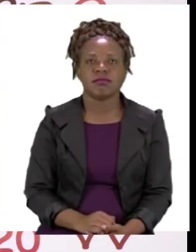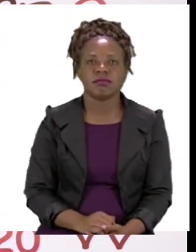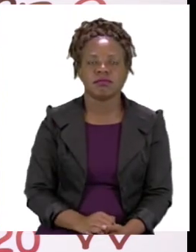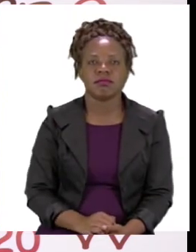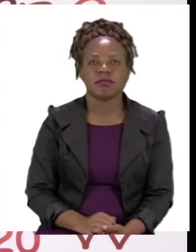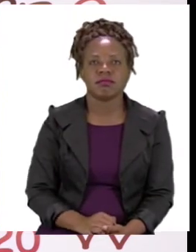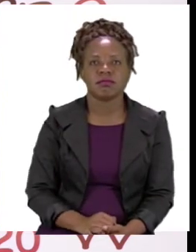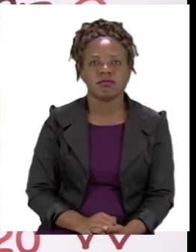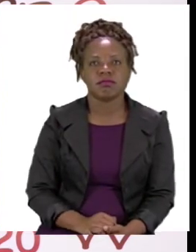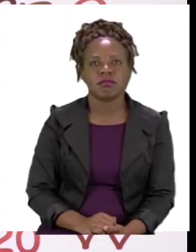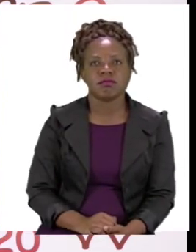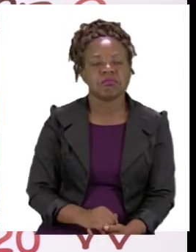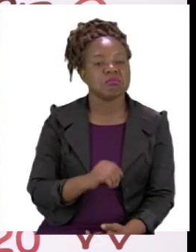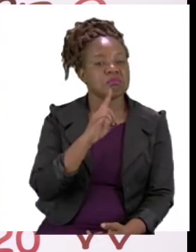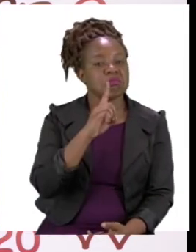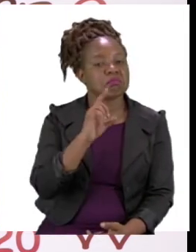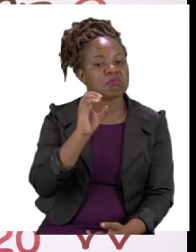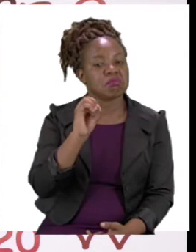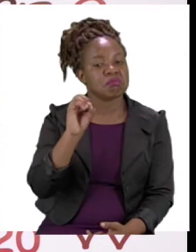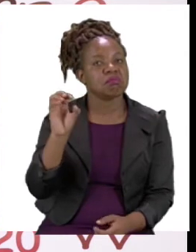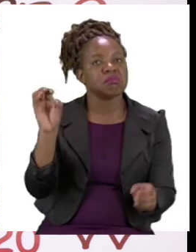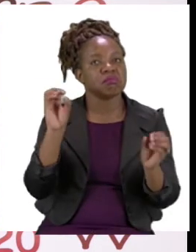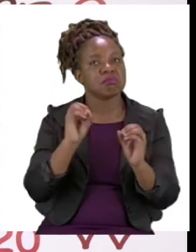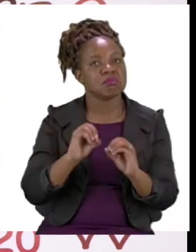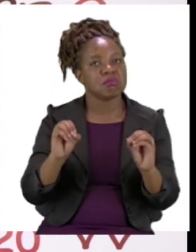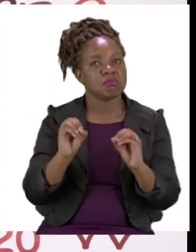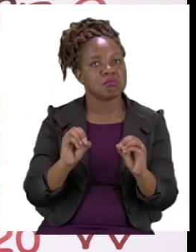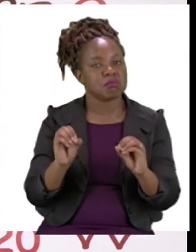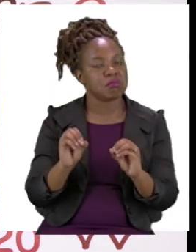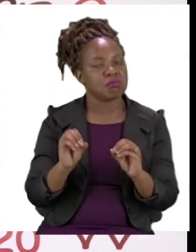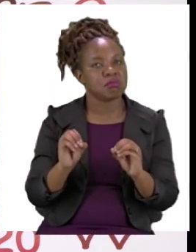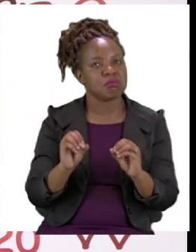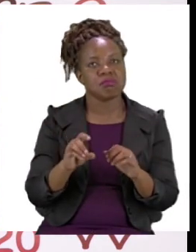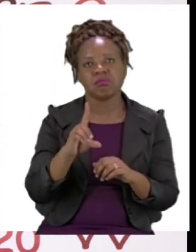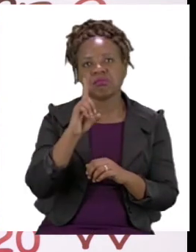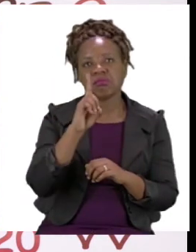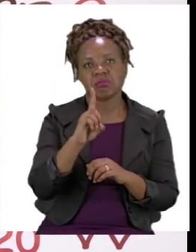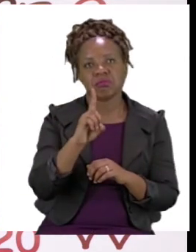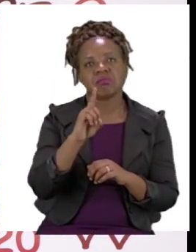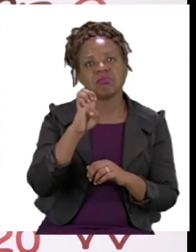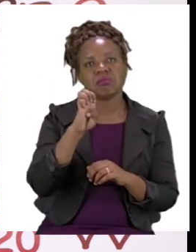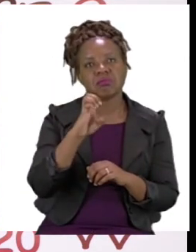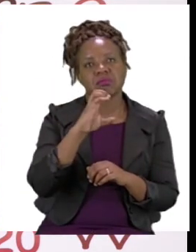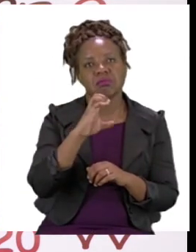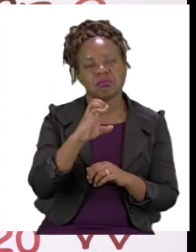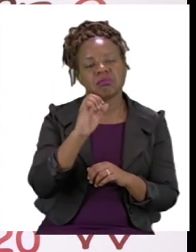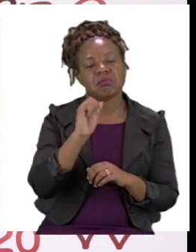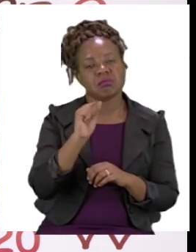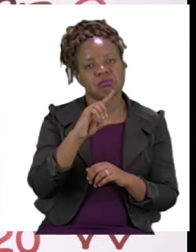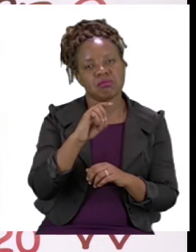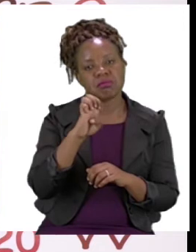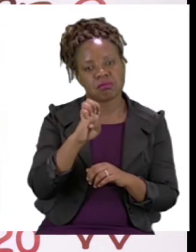the reason why you don't see 100 there is because I want to emphasize that decade numbers that are counting in 10s.